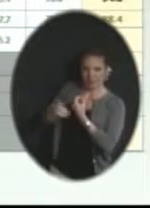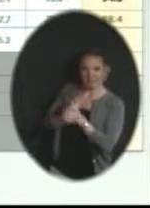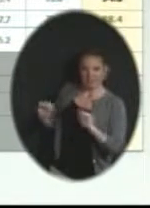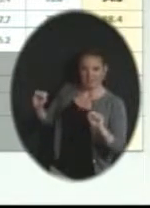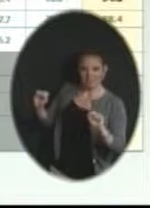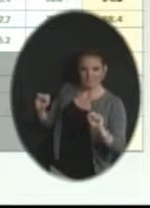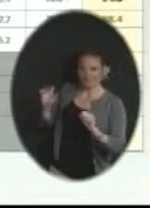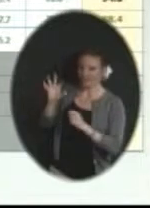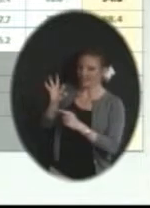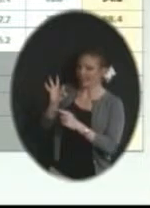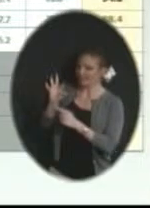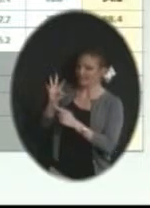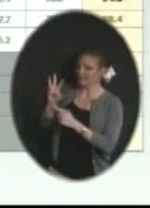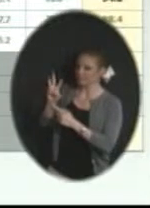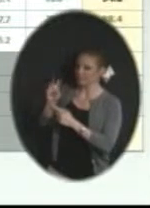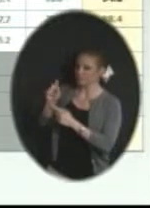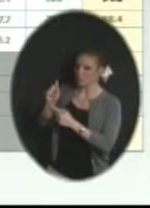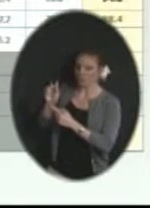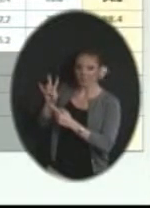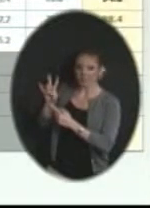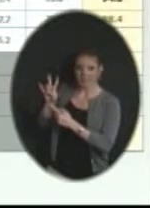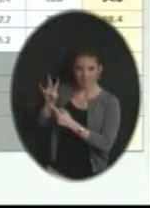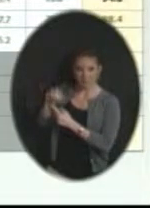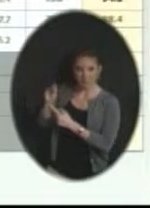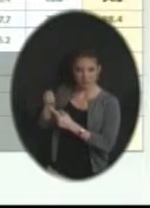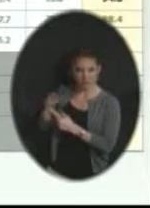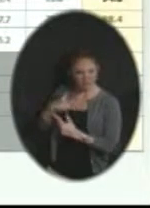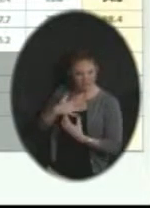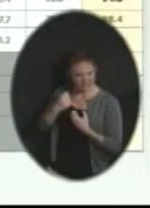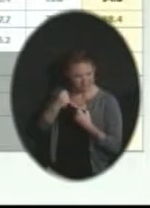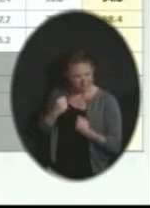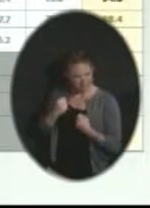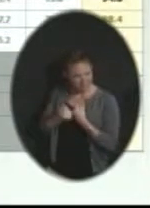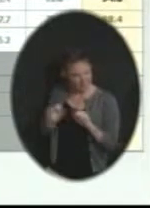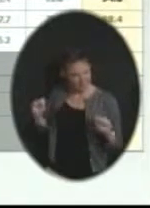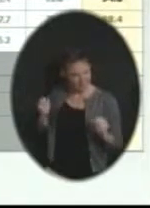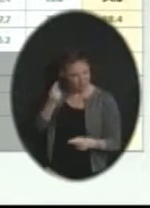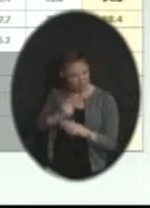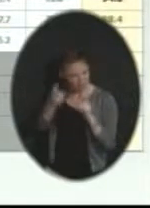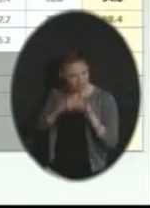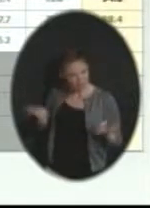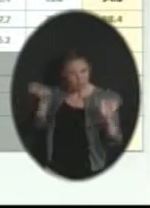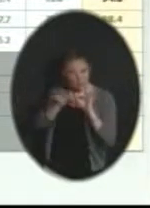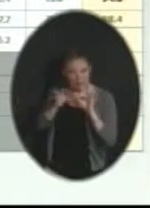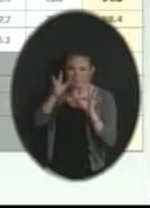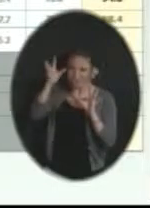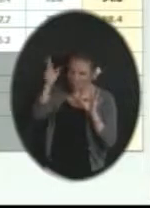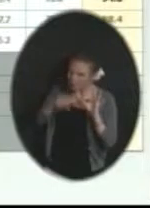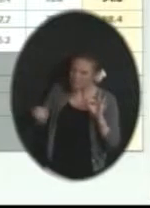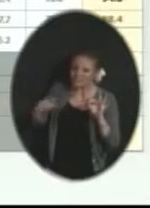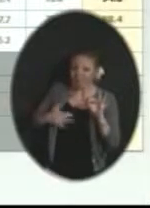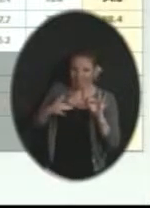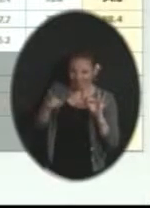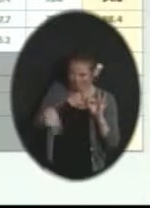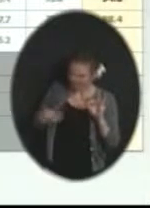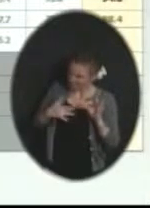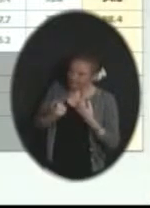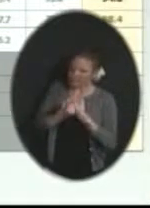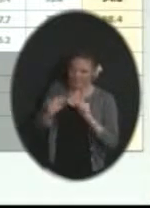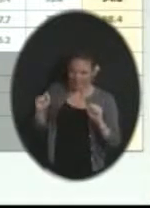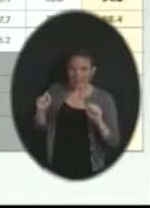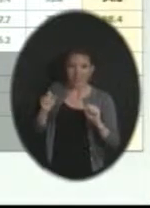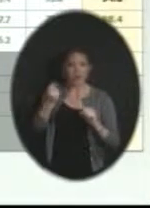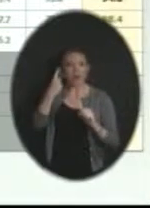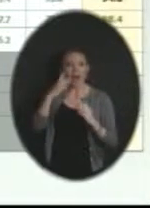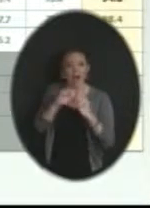.7%. And isn't that what we want our young people in schools to feel and their parents to feel? But also look at that addressing bullying,